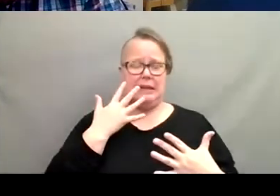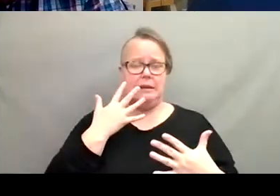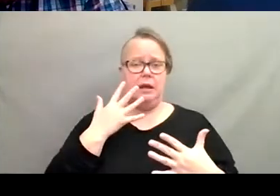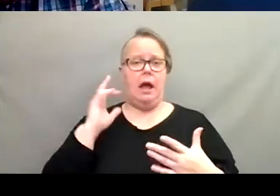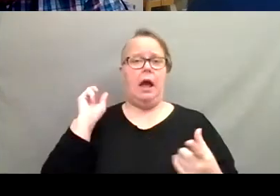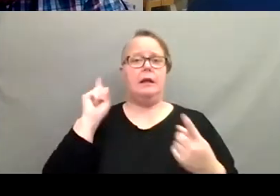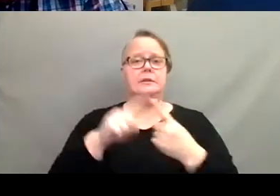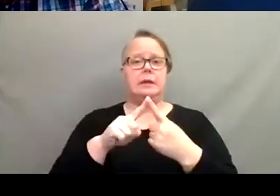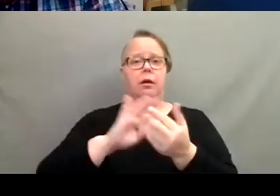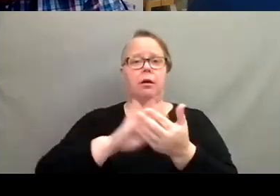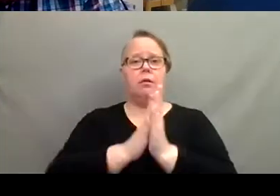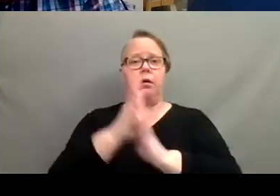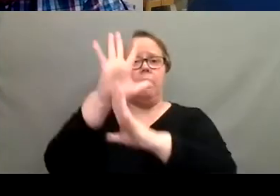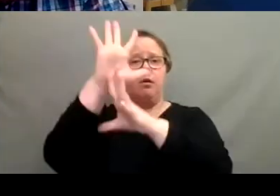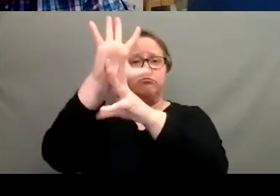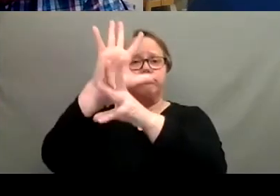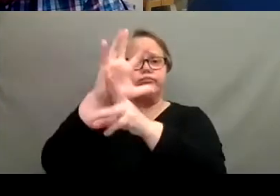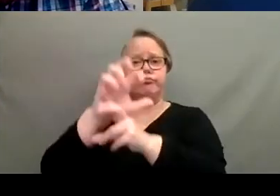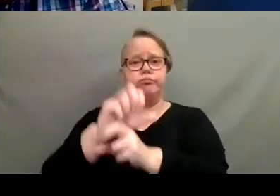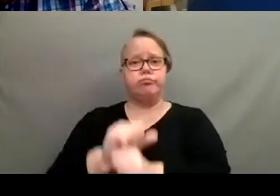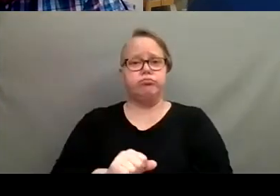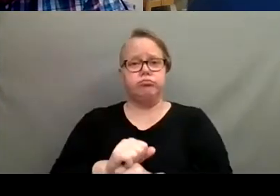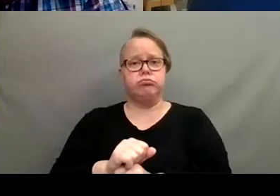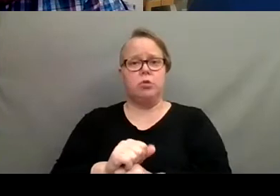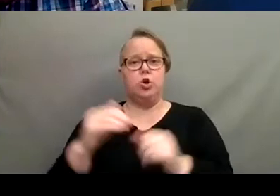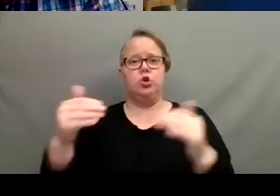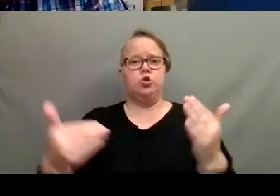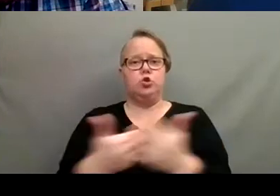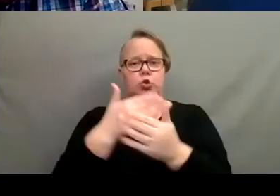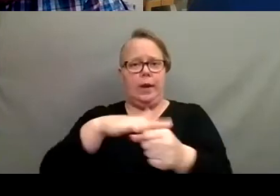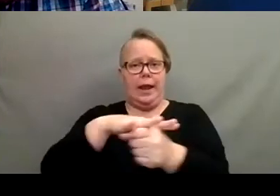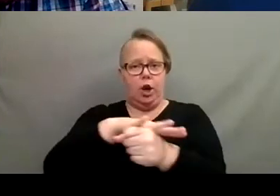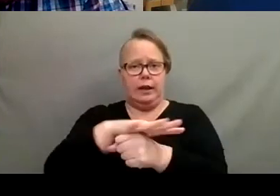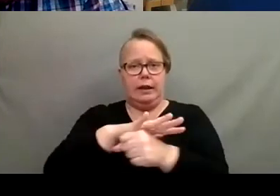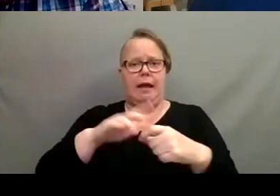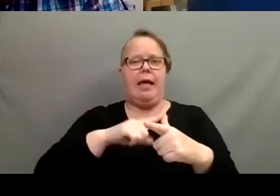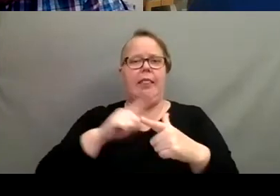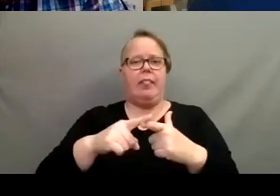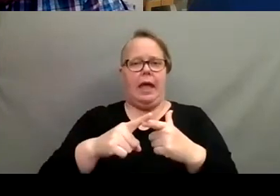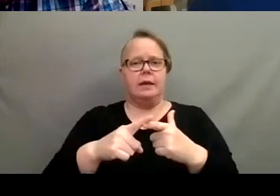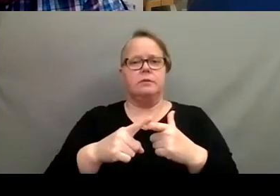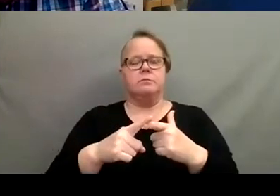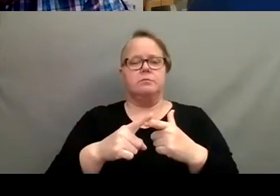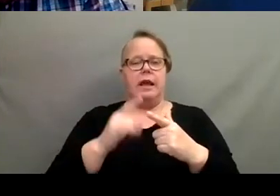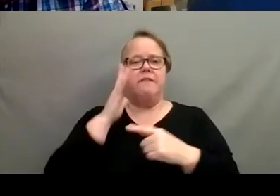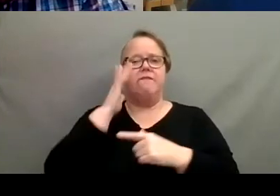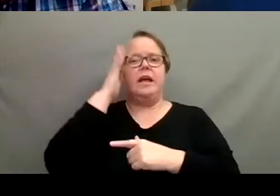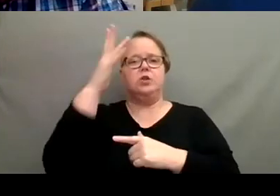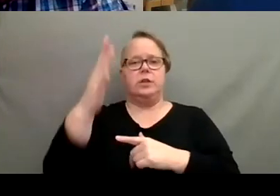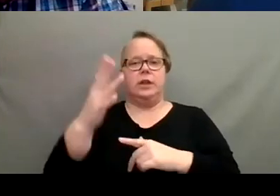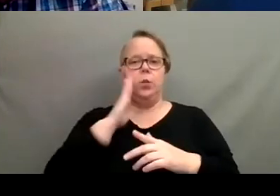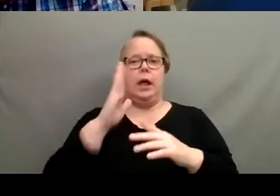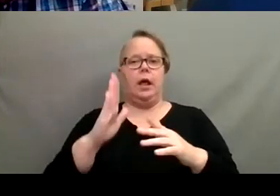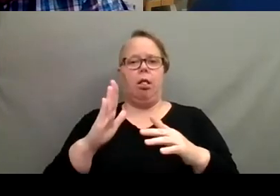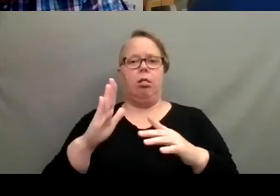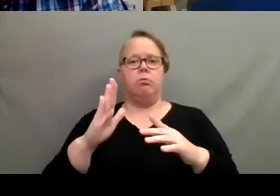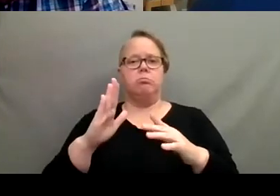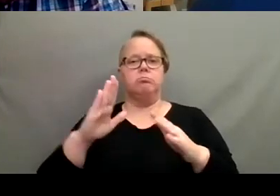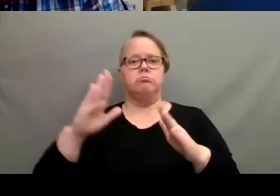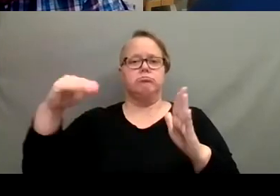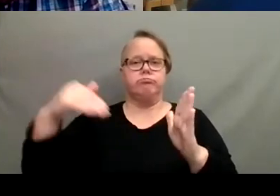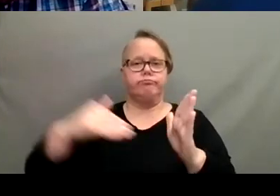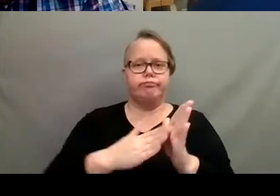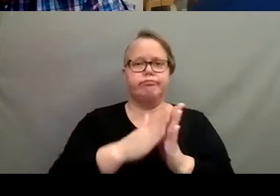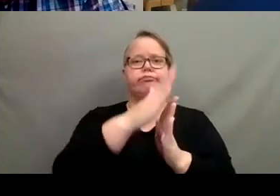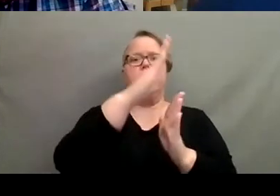acclimated to that new spot, those new conditions. And then I find they kind of eventually kind of bounce out back from that.